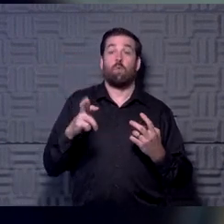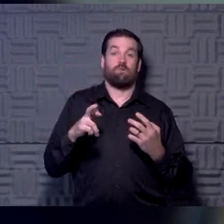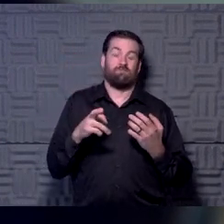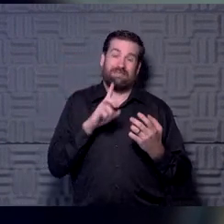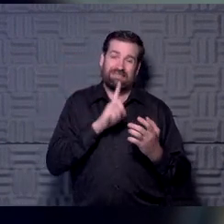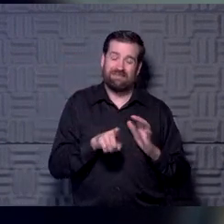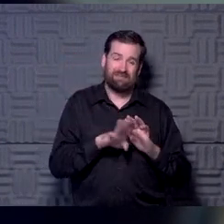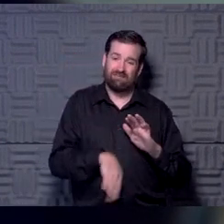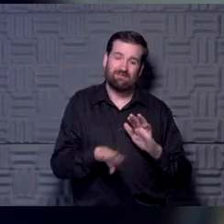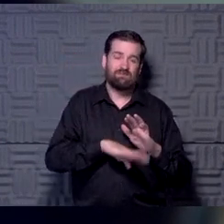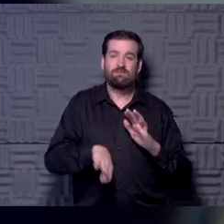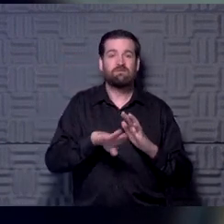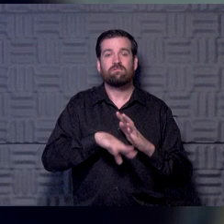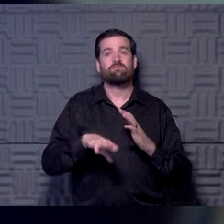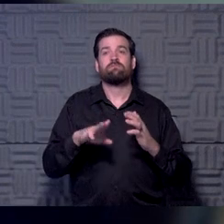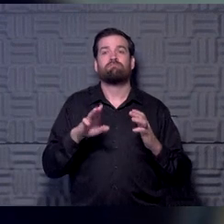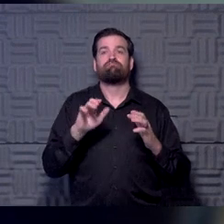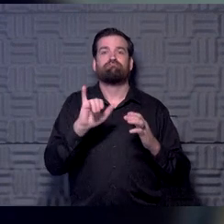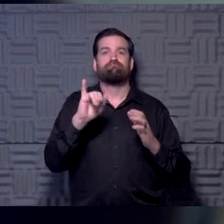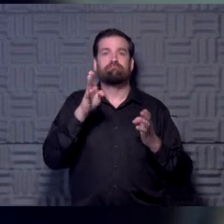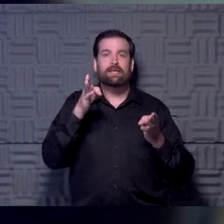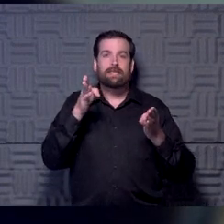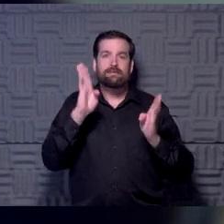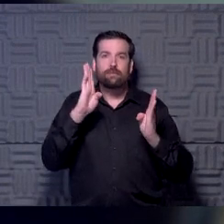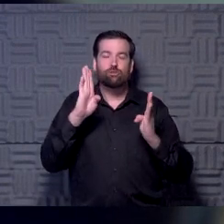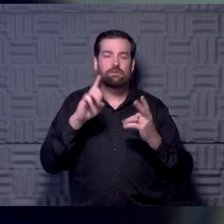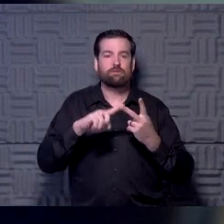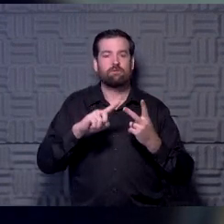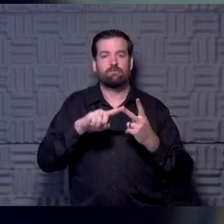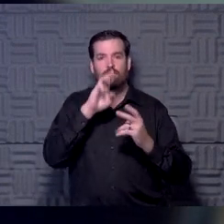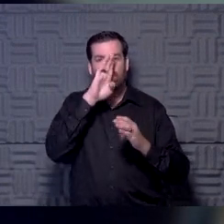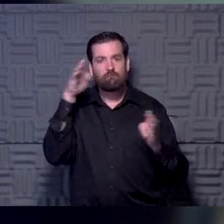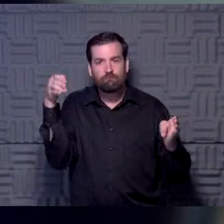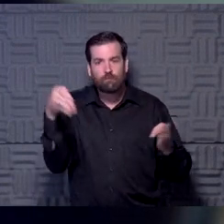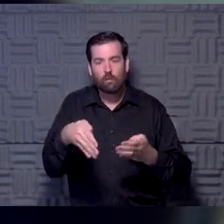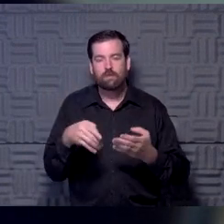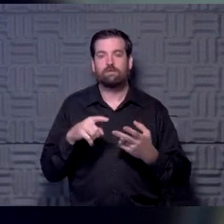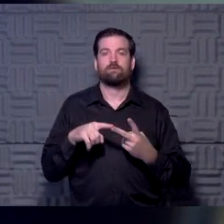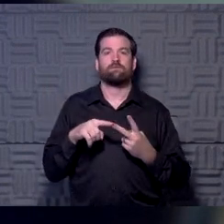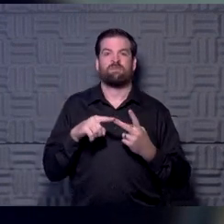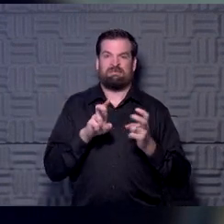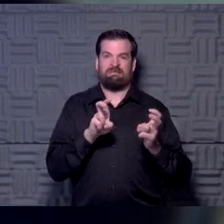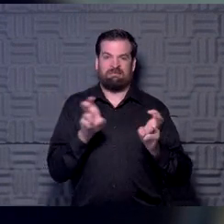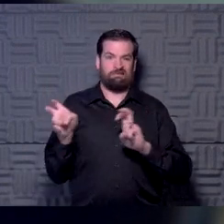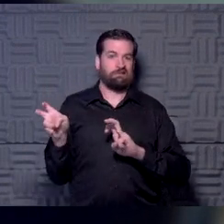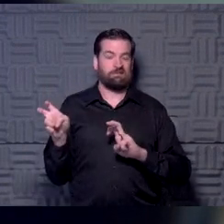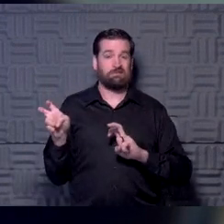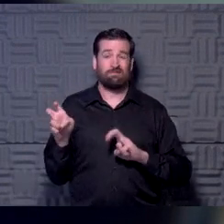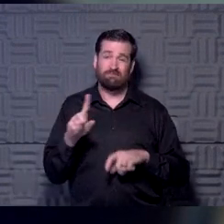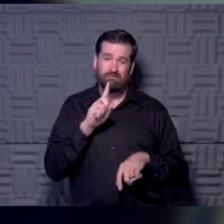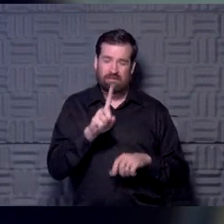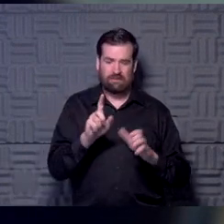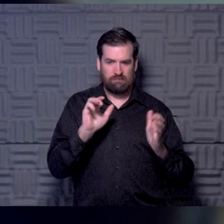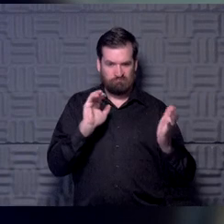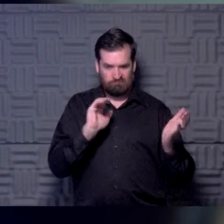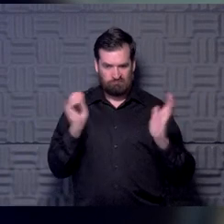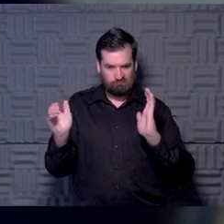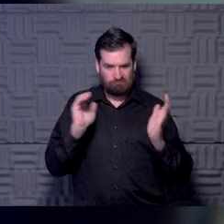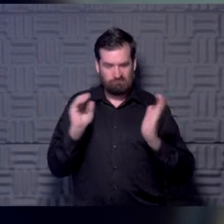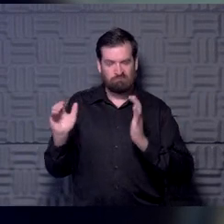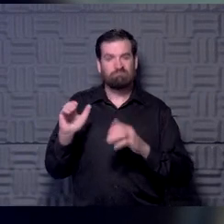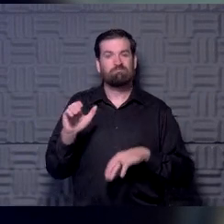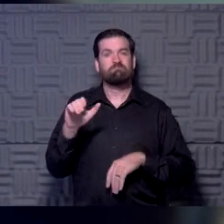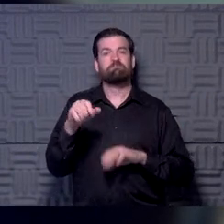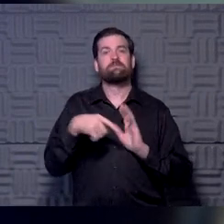level, issues with things like attention, focus. And these mirror actually very closely symptoms